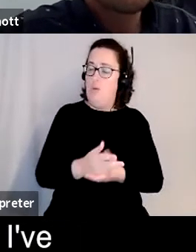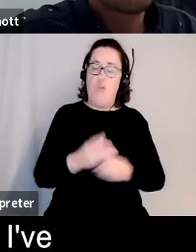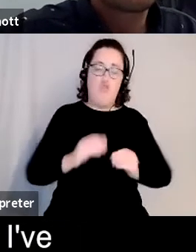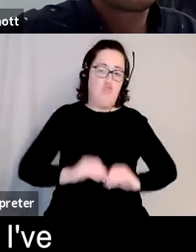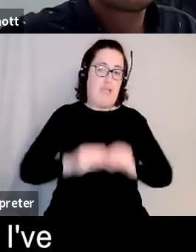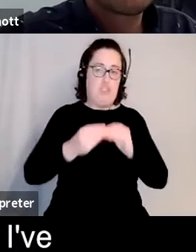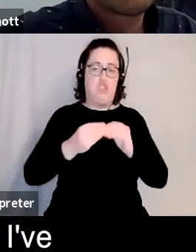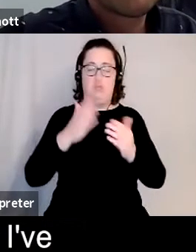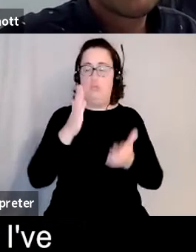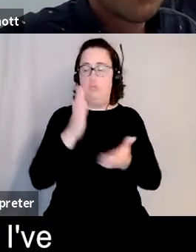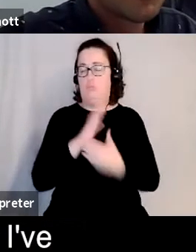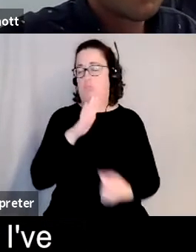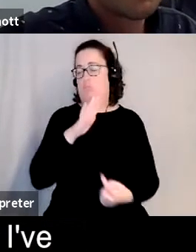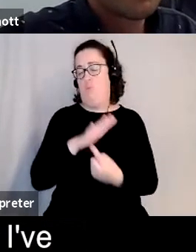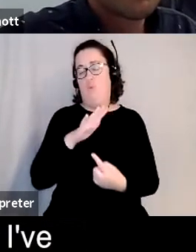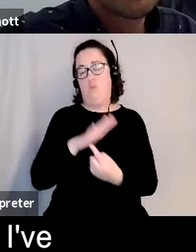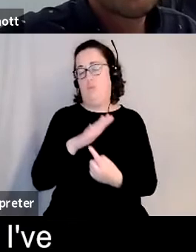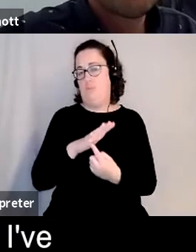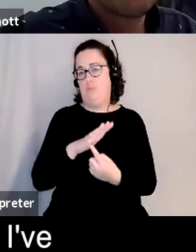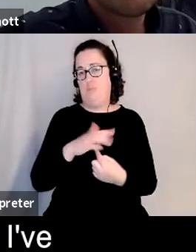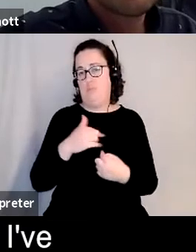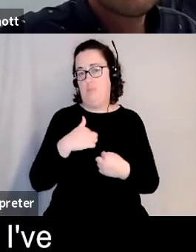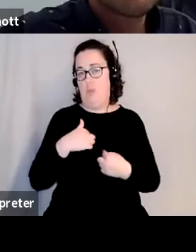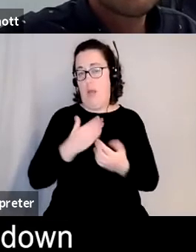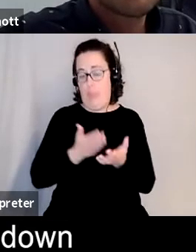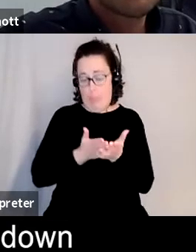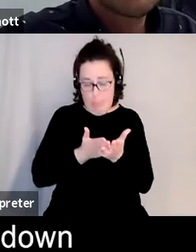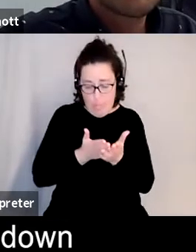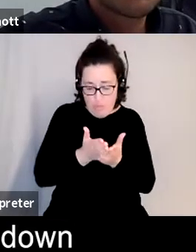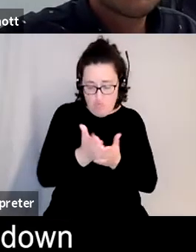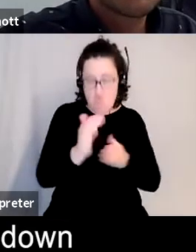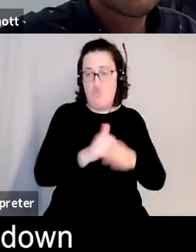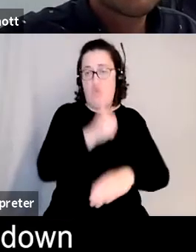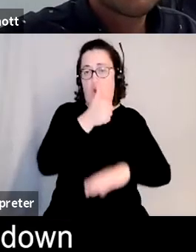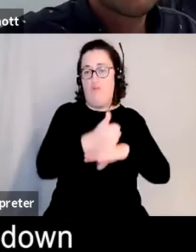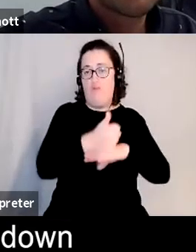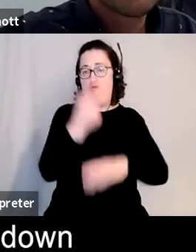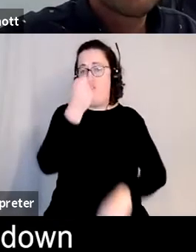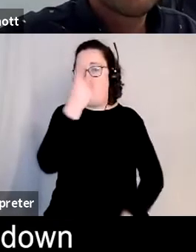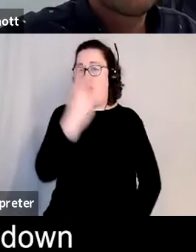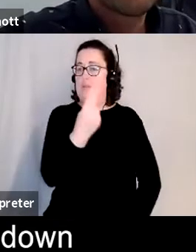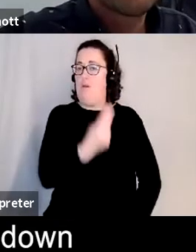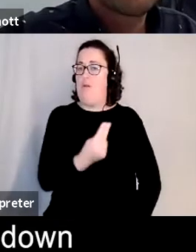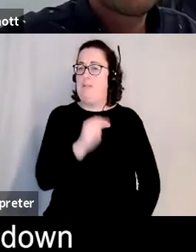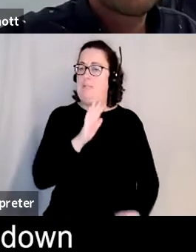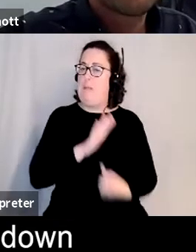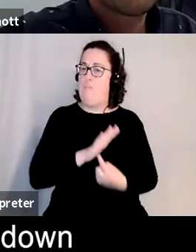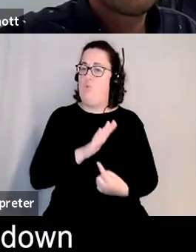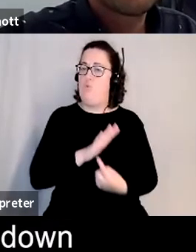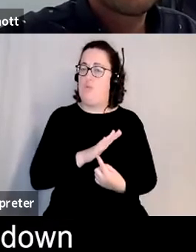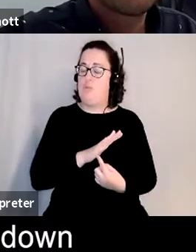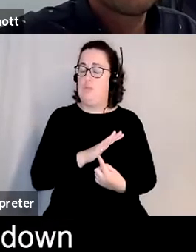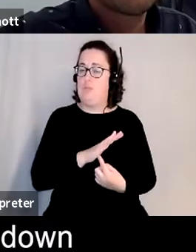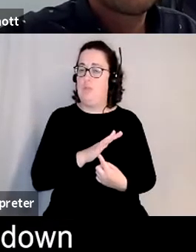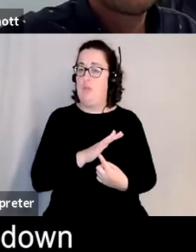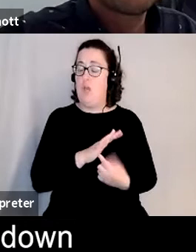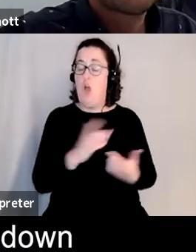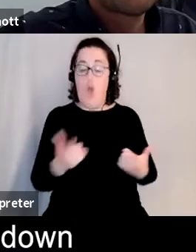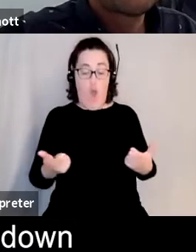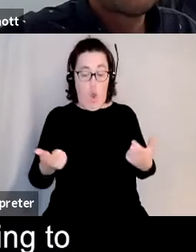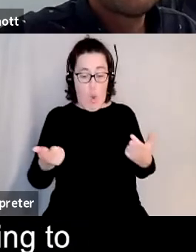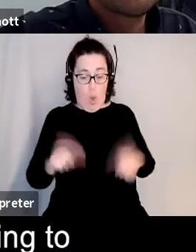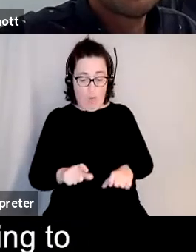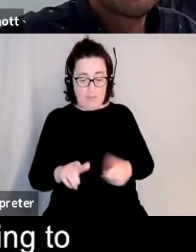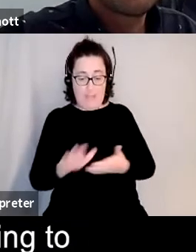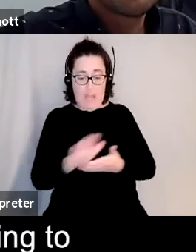and the further i've gone the more i've realized how important art is obviously everything locking down brings all of that to a